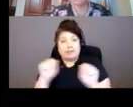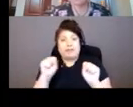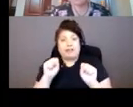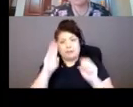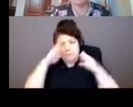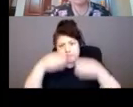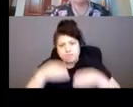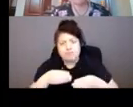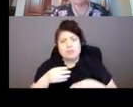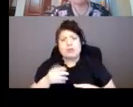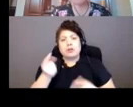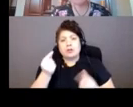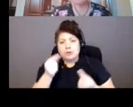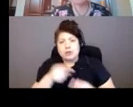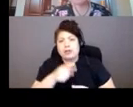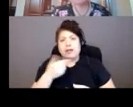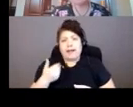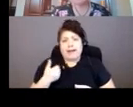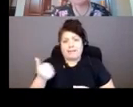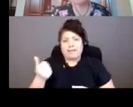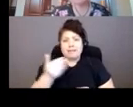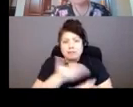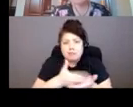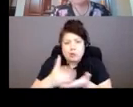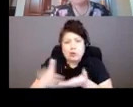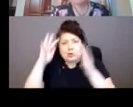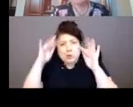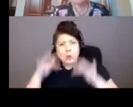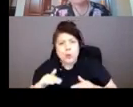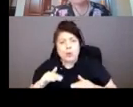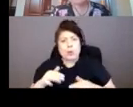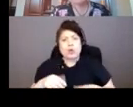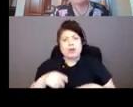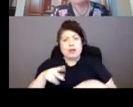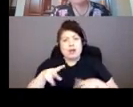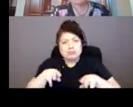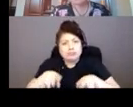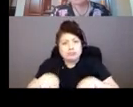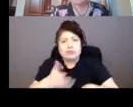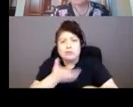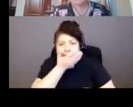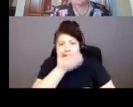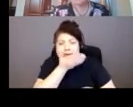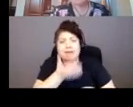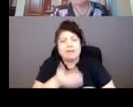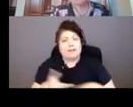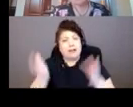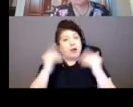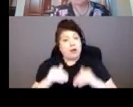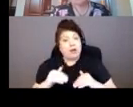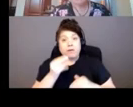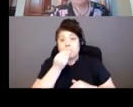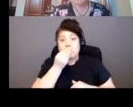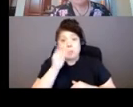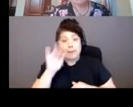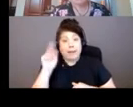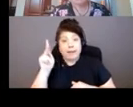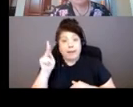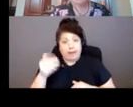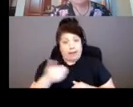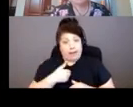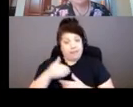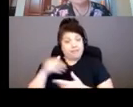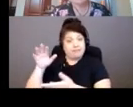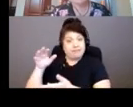maintenance, and food banks. And in closing, moving on to